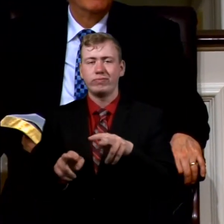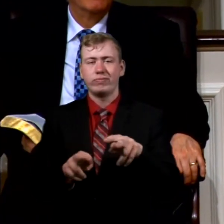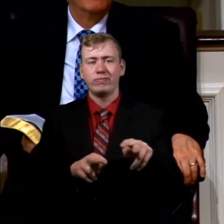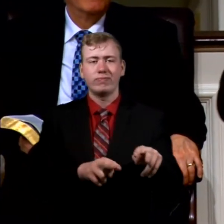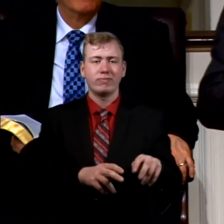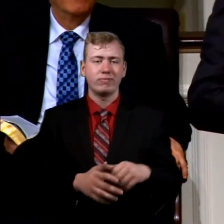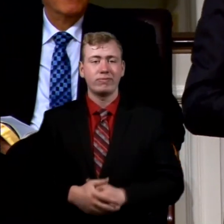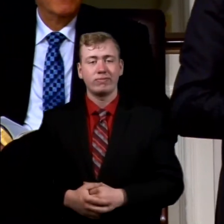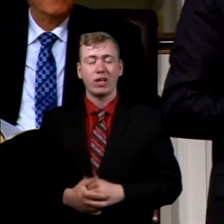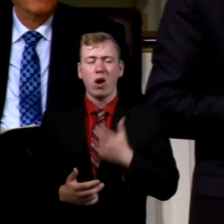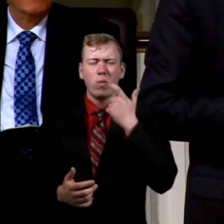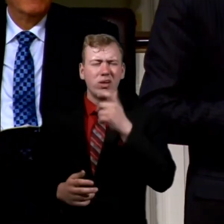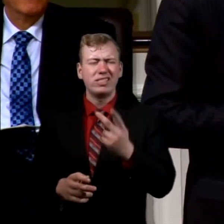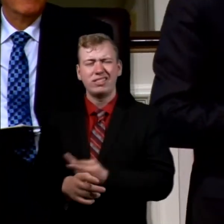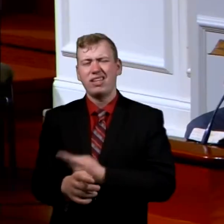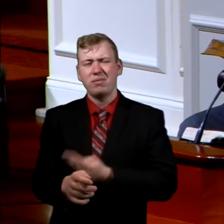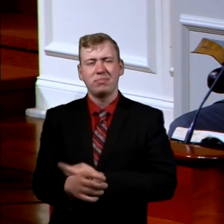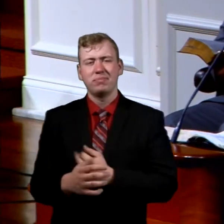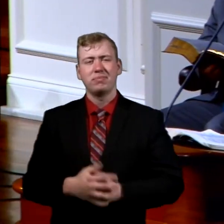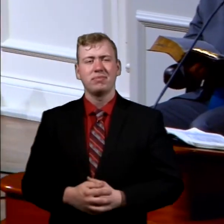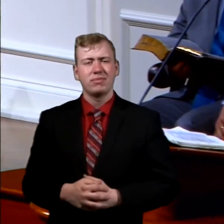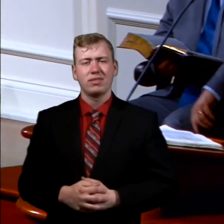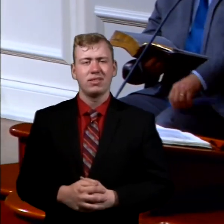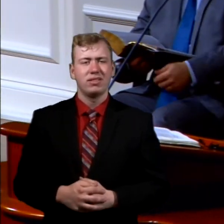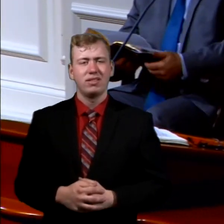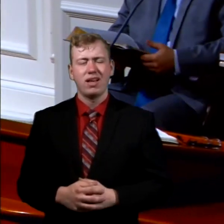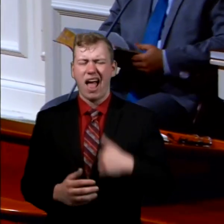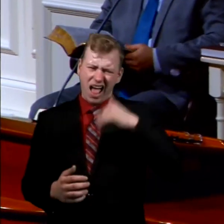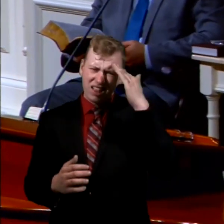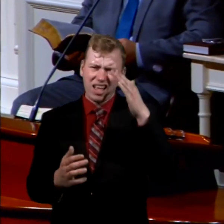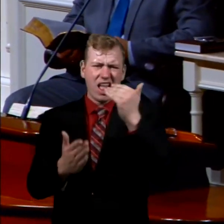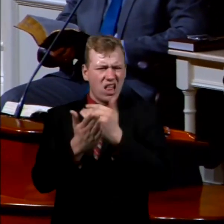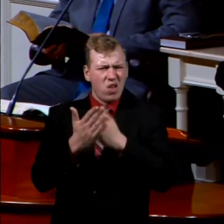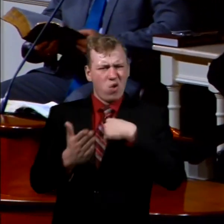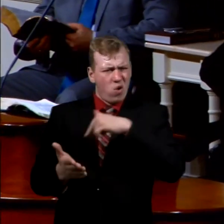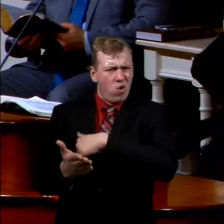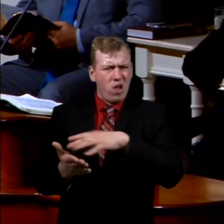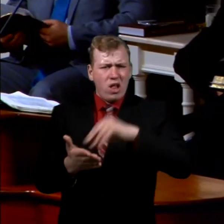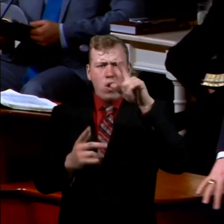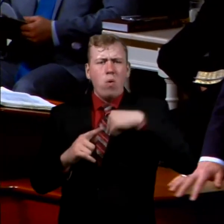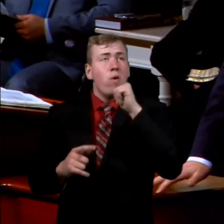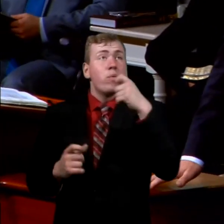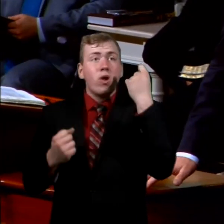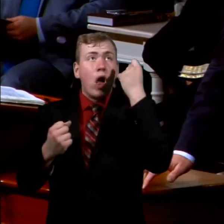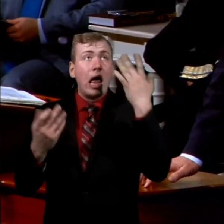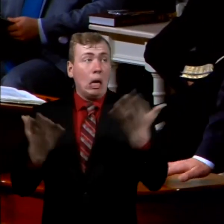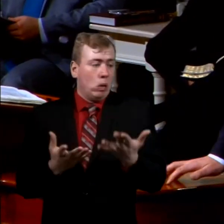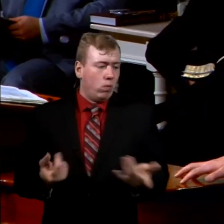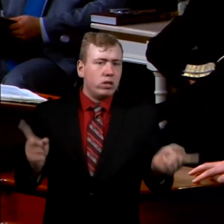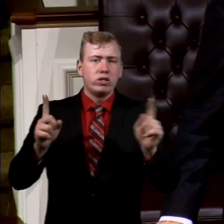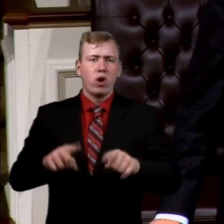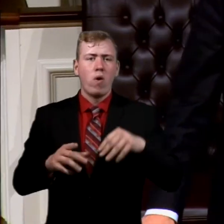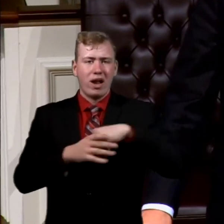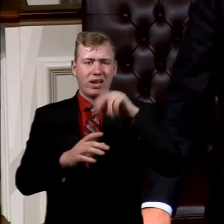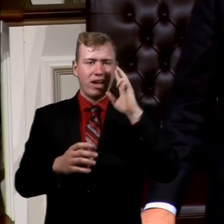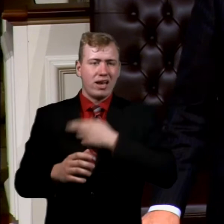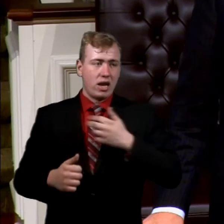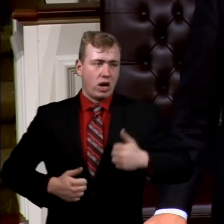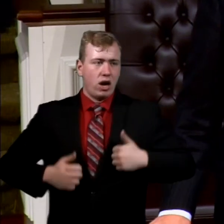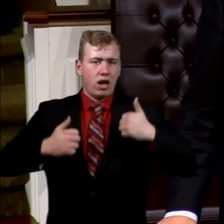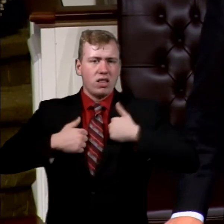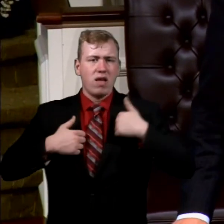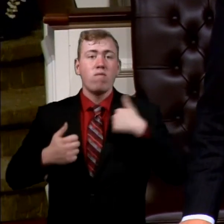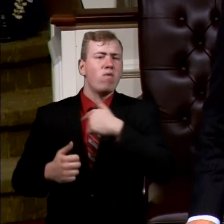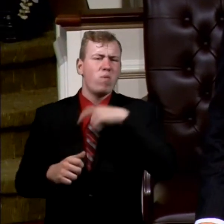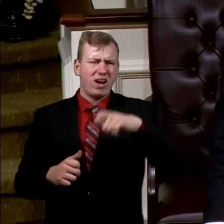Watch sheep. I think the lesson we learn whenever we don't understand what's going on in our season of life, we